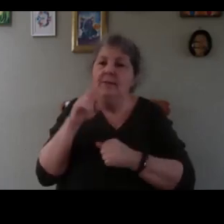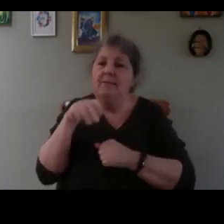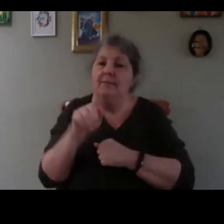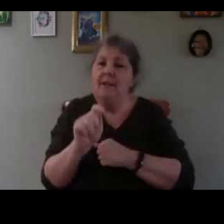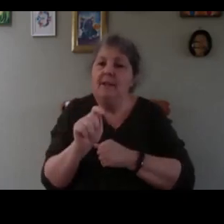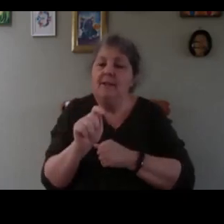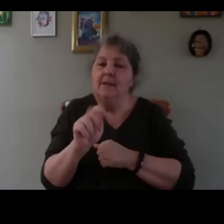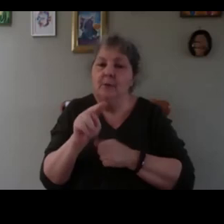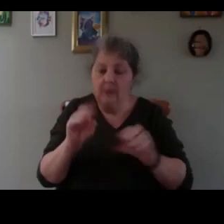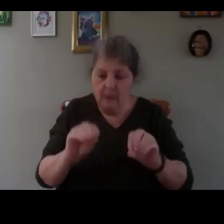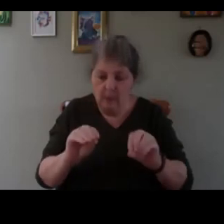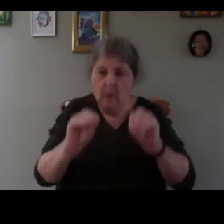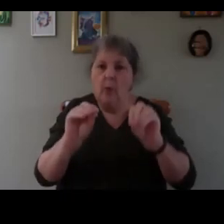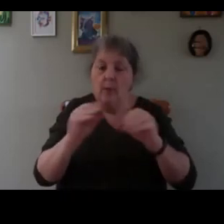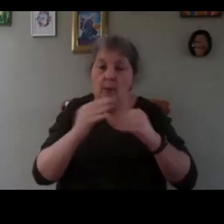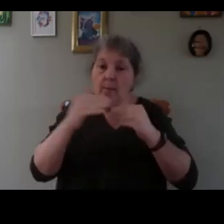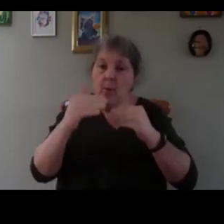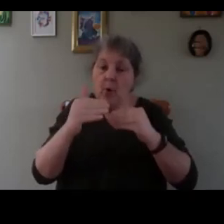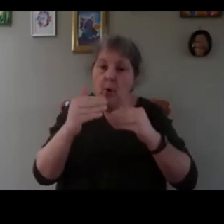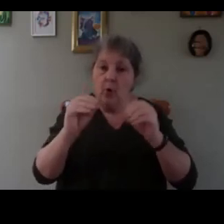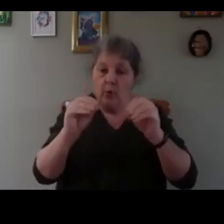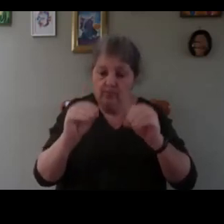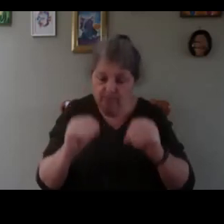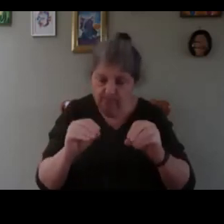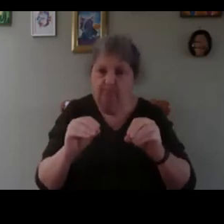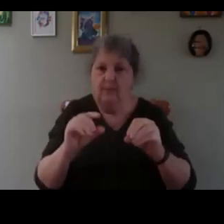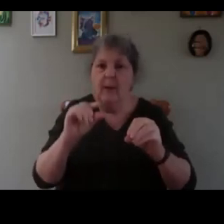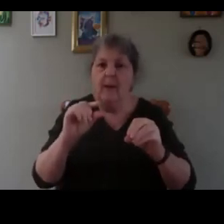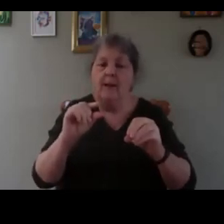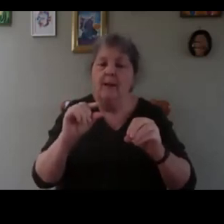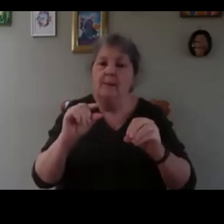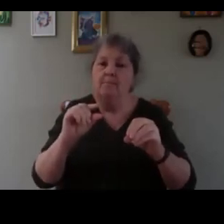you can open it more or you can open it less